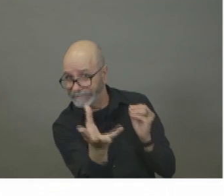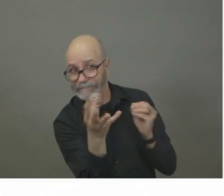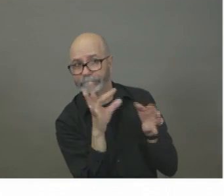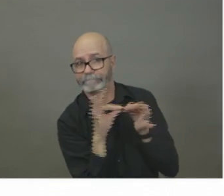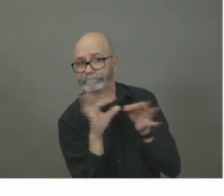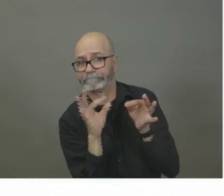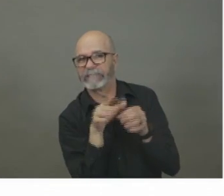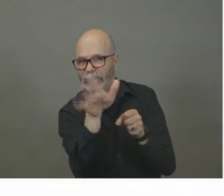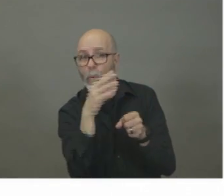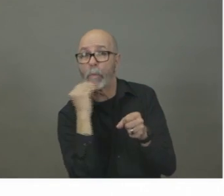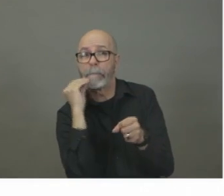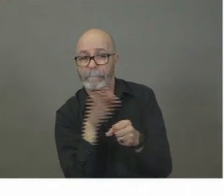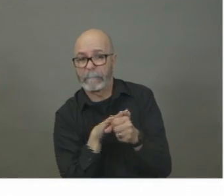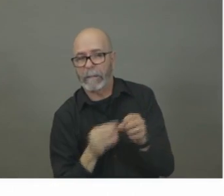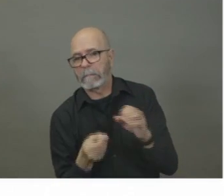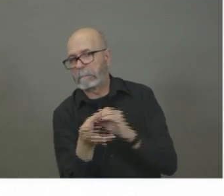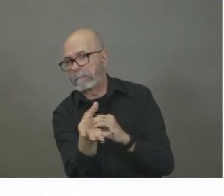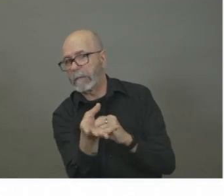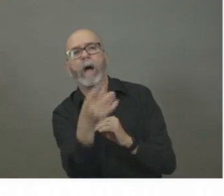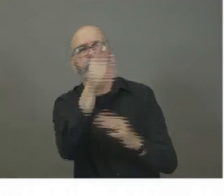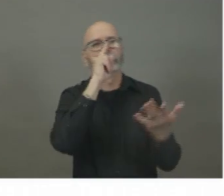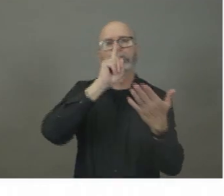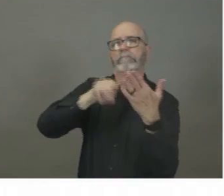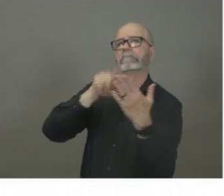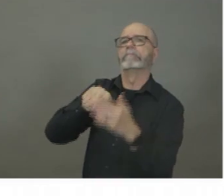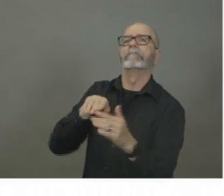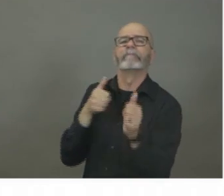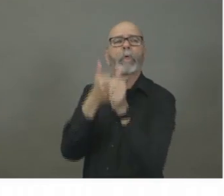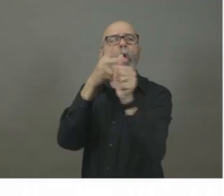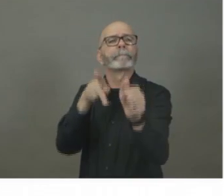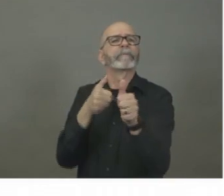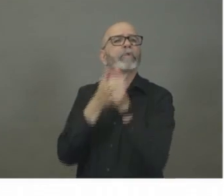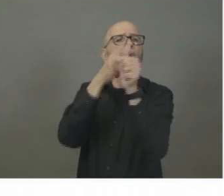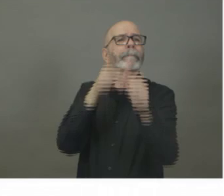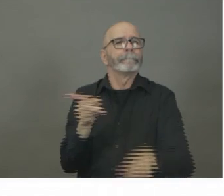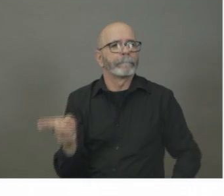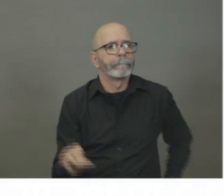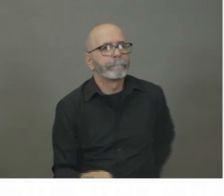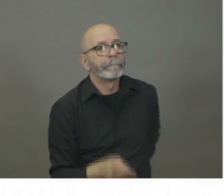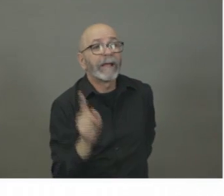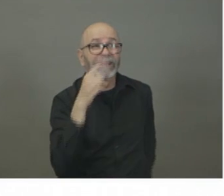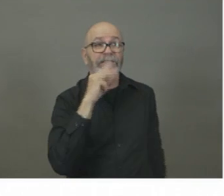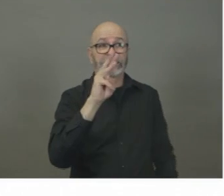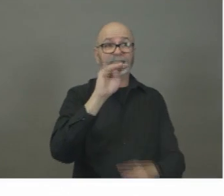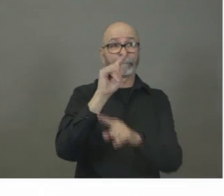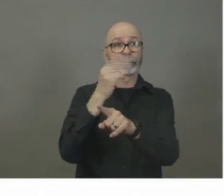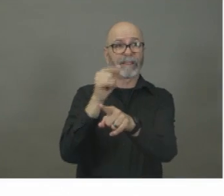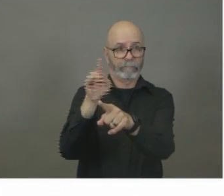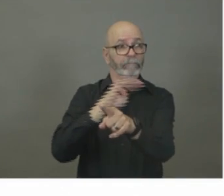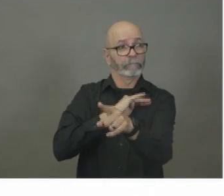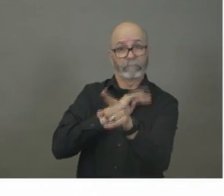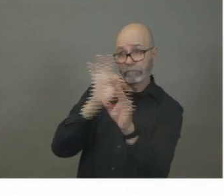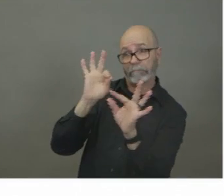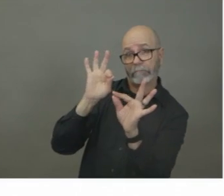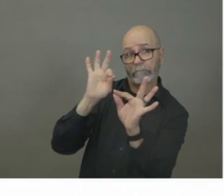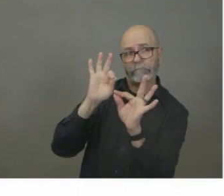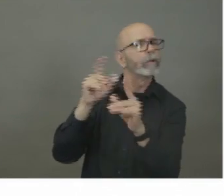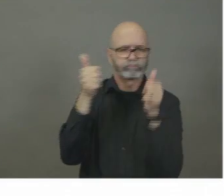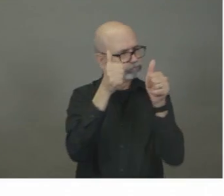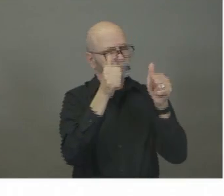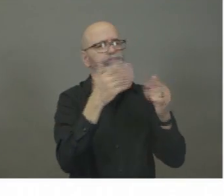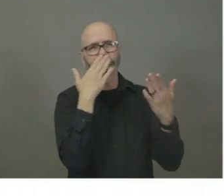investigating and looking into that. Perfect. Thank you very much. Timothy, did you have a follow-up? Uh, I don't. Thanks. Great.